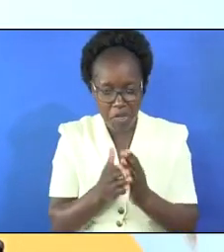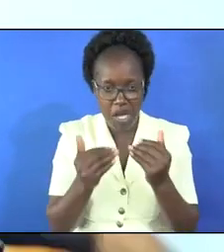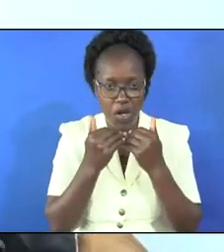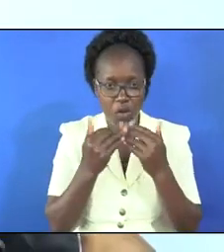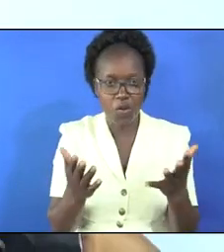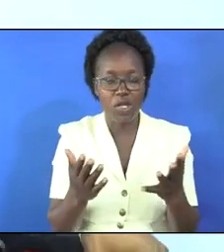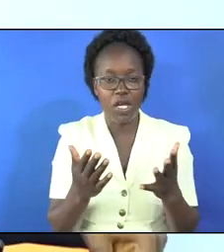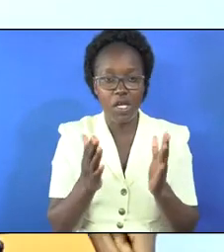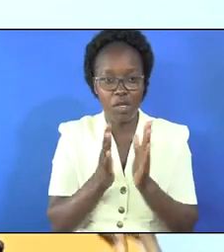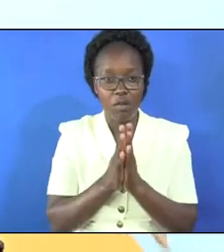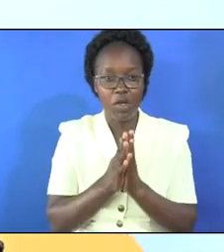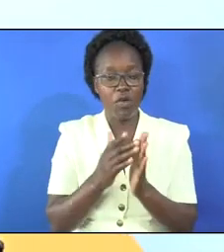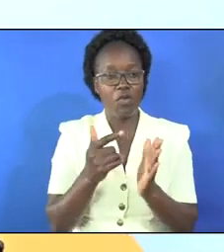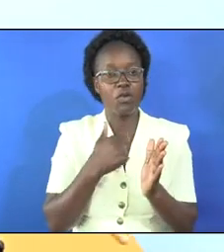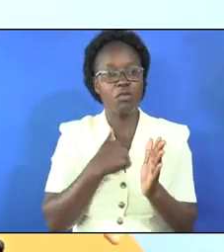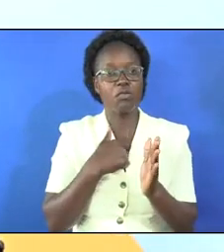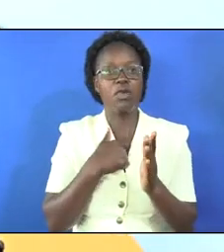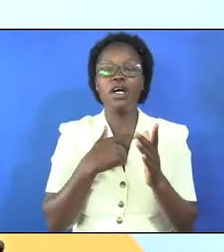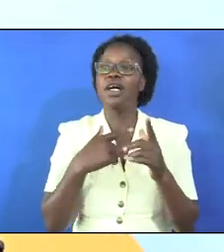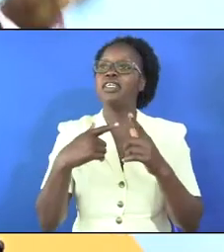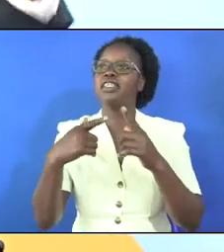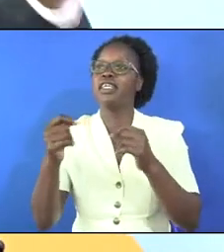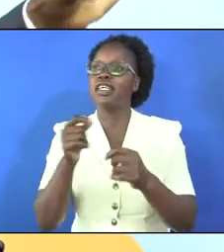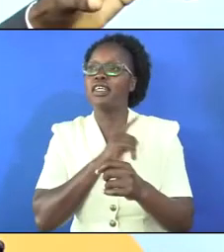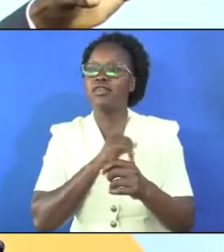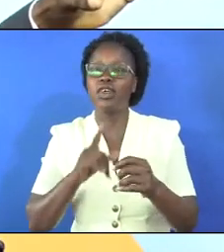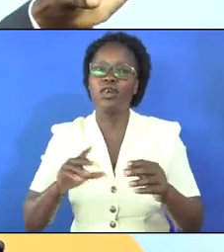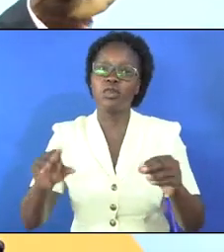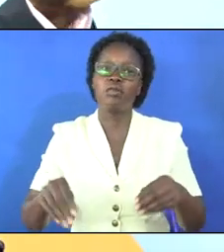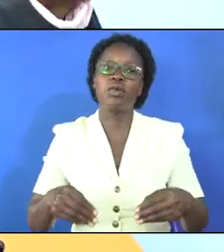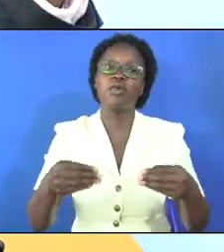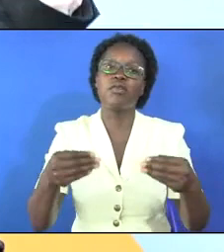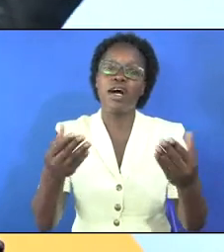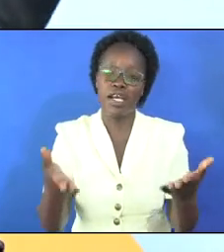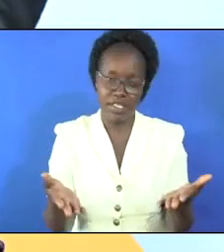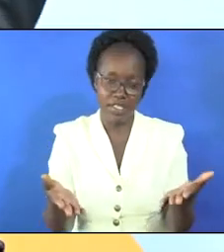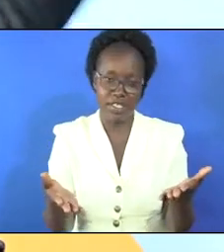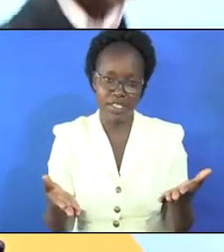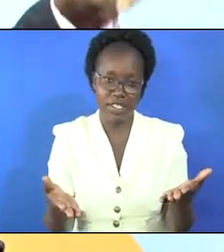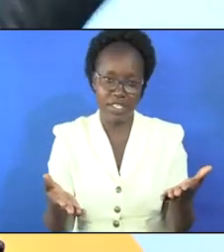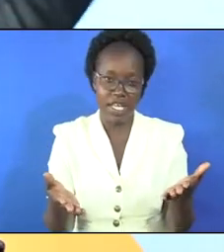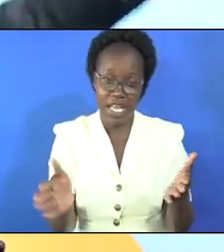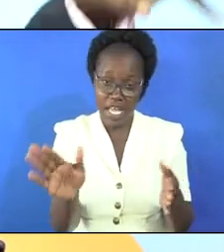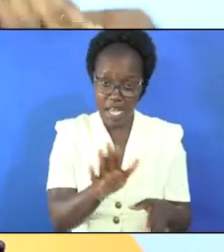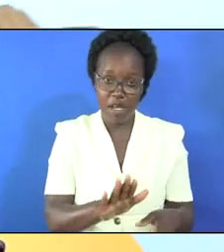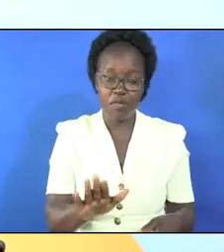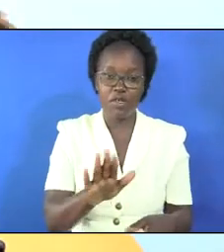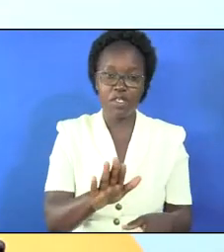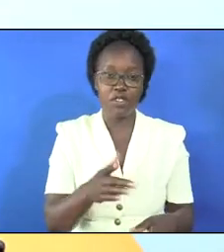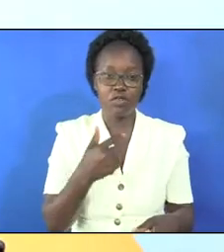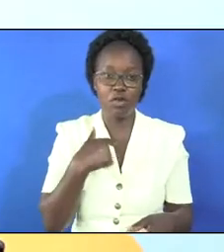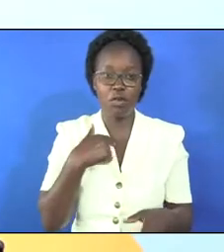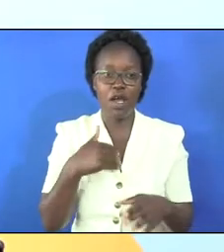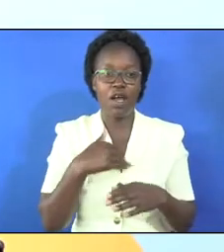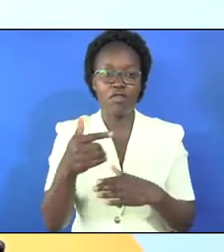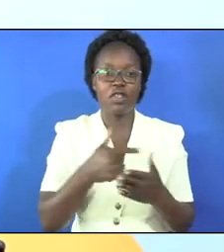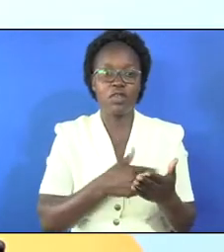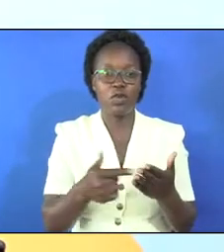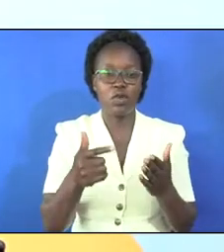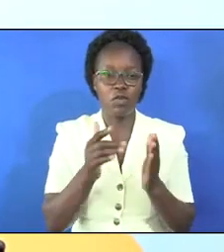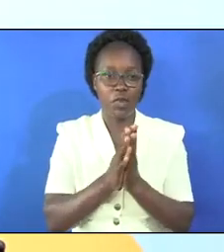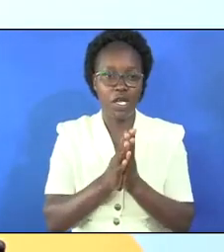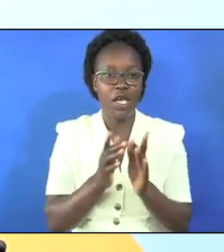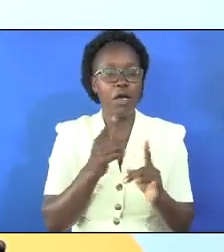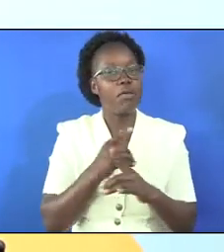pray for me that as i leave the lord will provide a place for me after this week of prayer